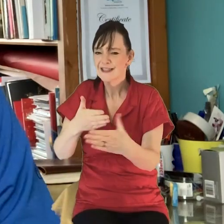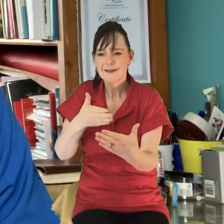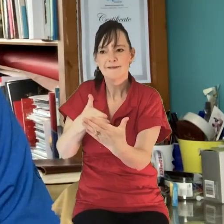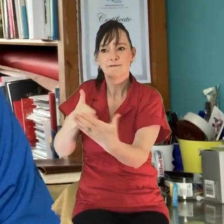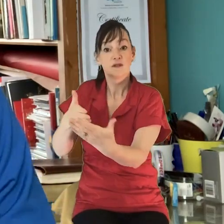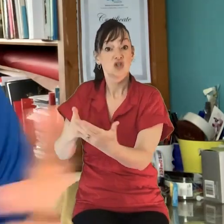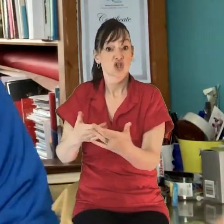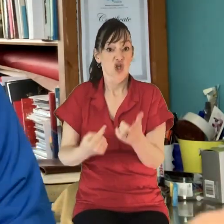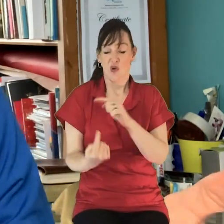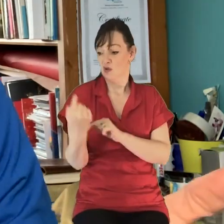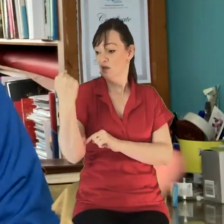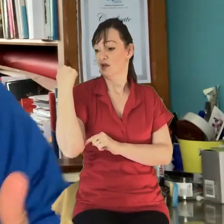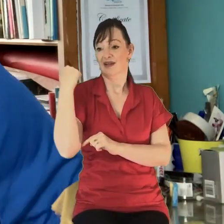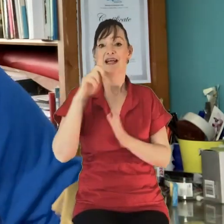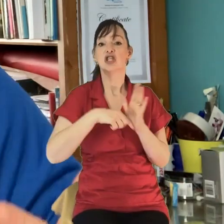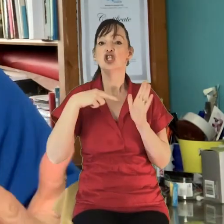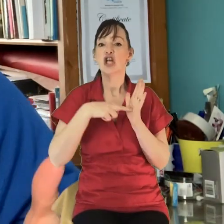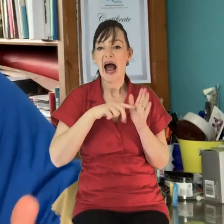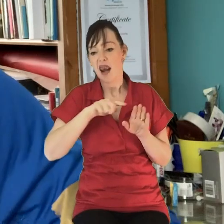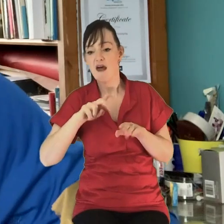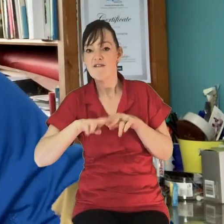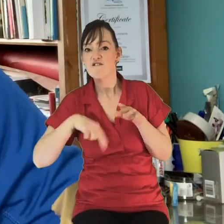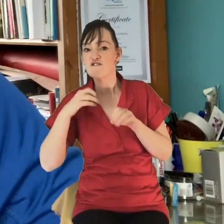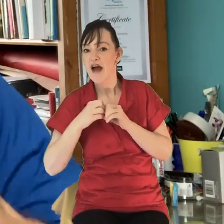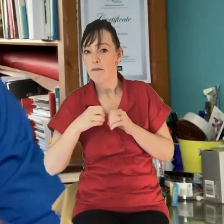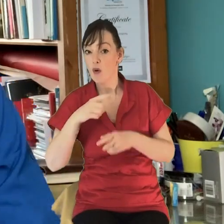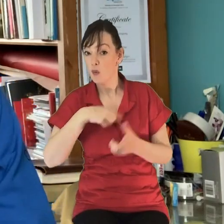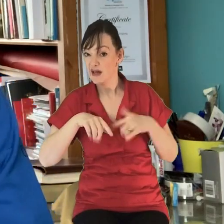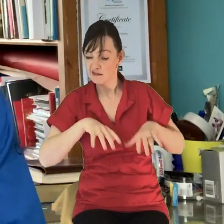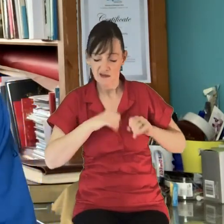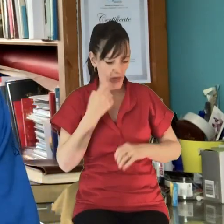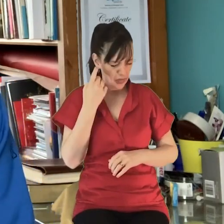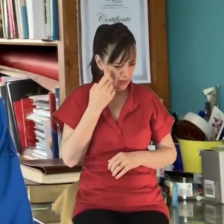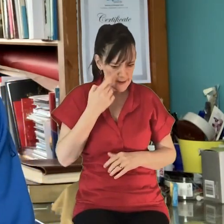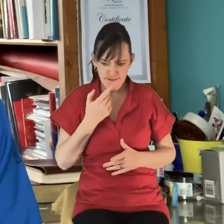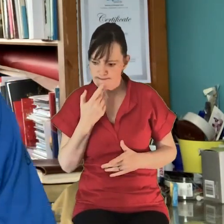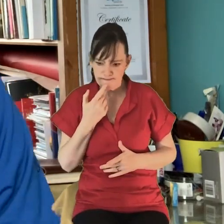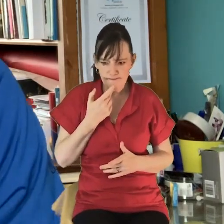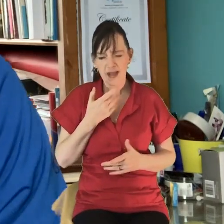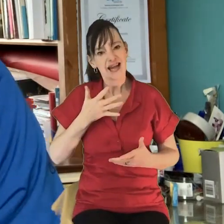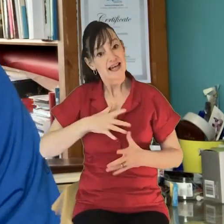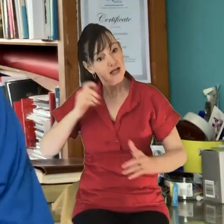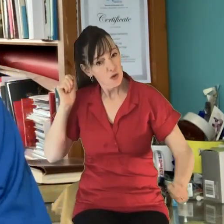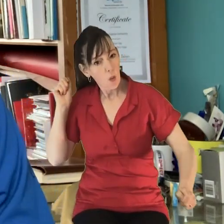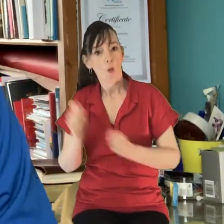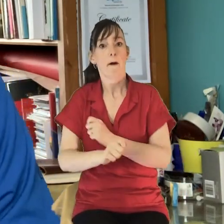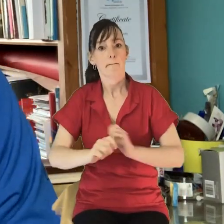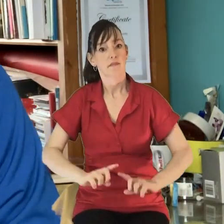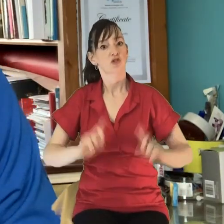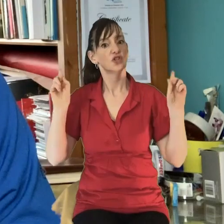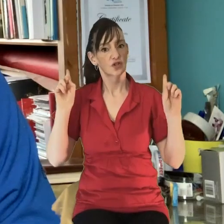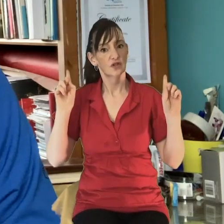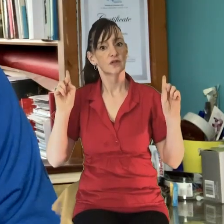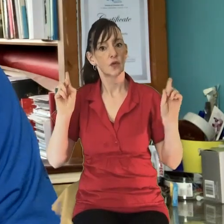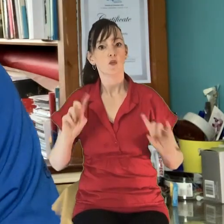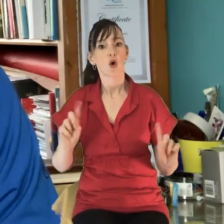limited. So January, February time, we were thinking, okay, what might we need to radically change in order to kind of to